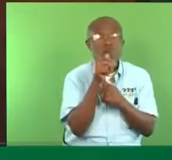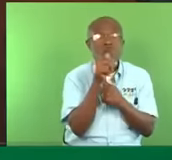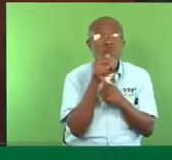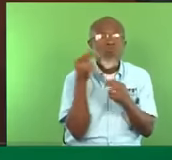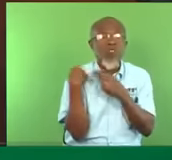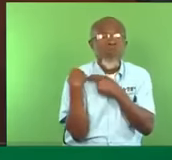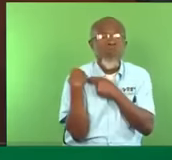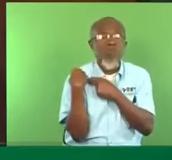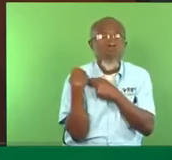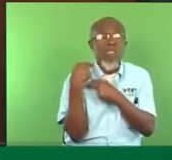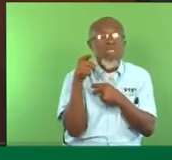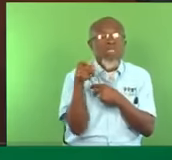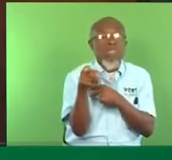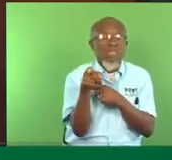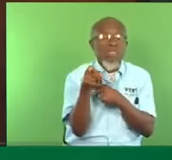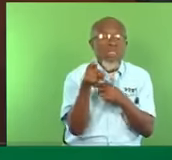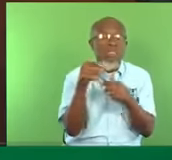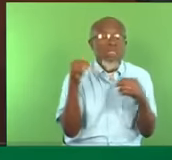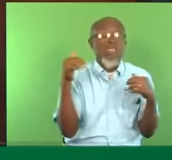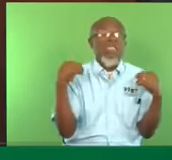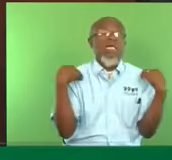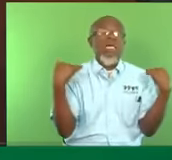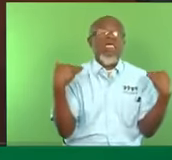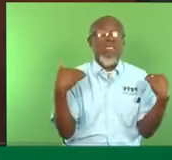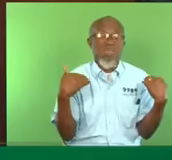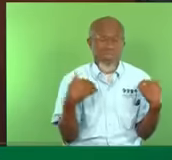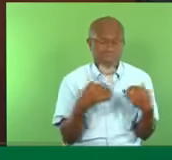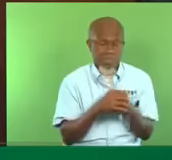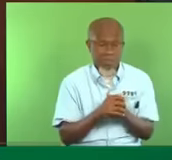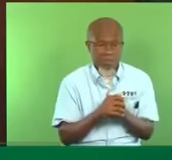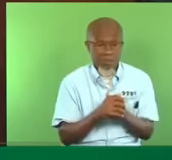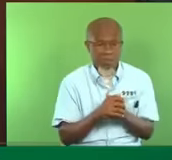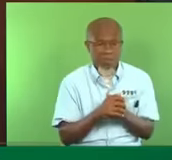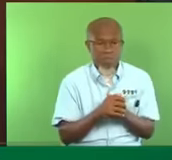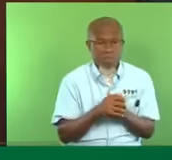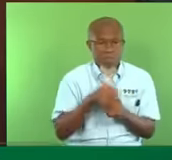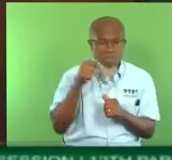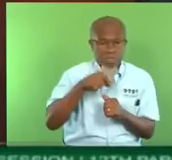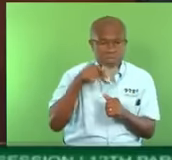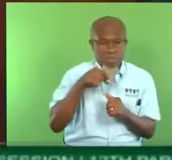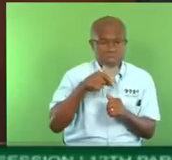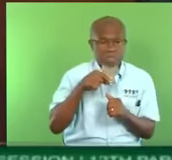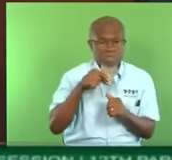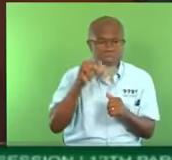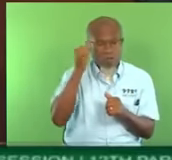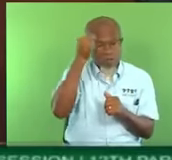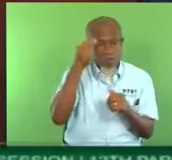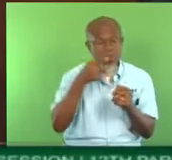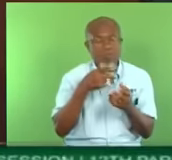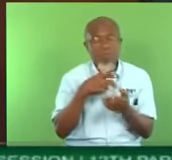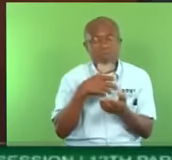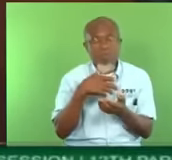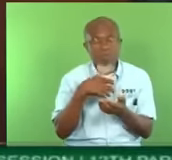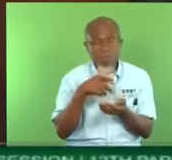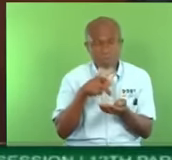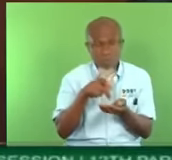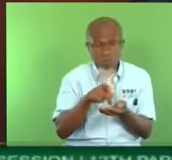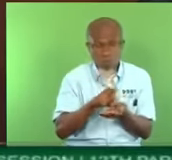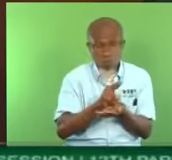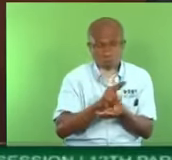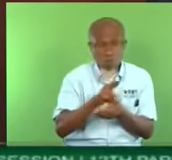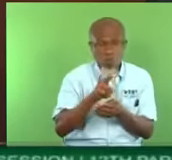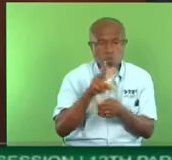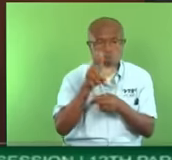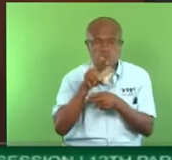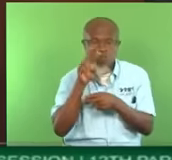You know what is amazing? This government spent 45 million plus, it could be much more, to hire lawyers,